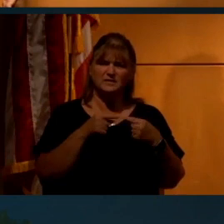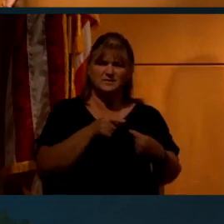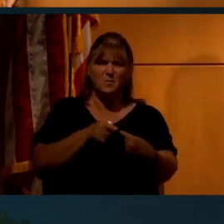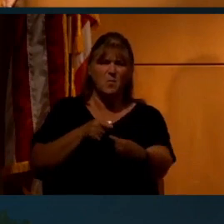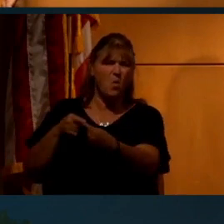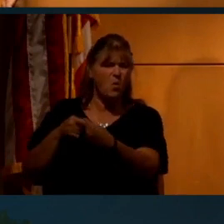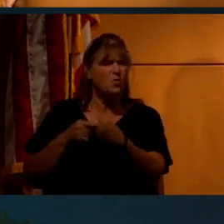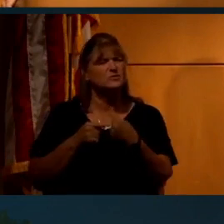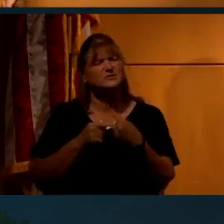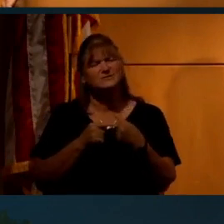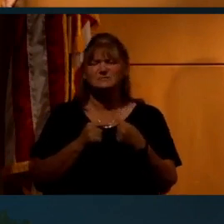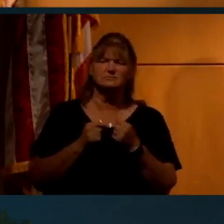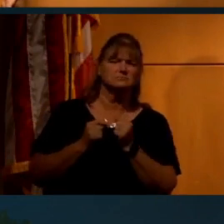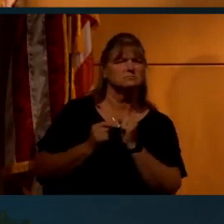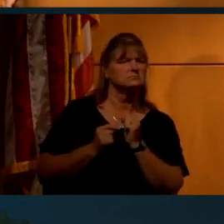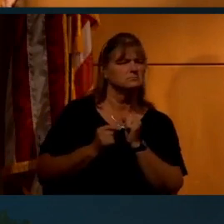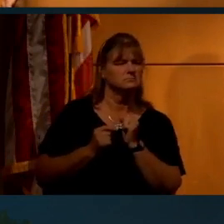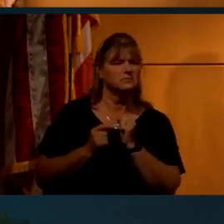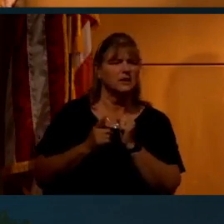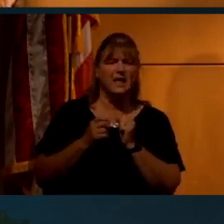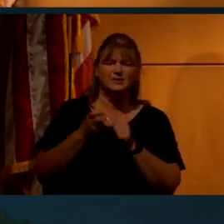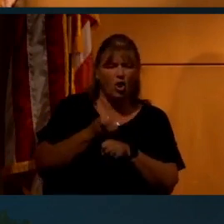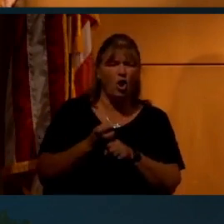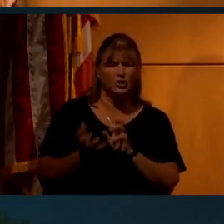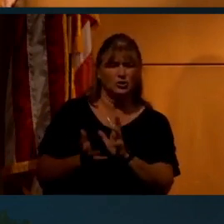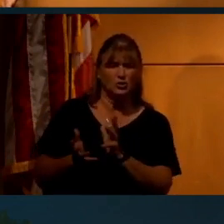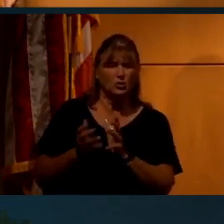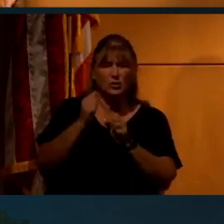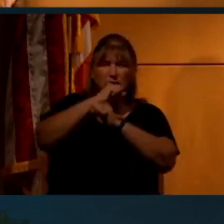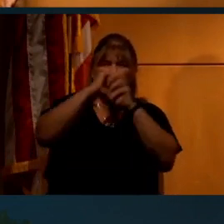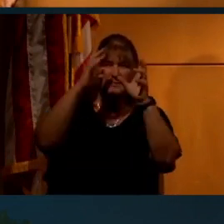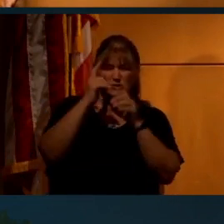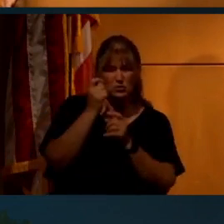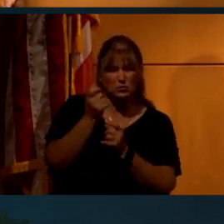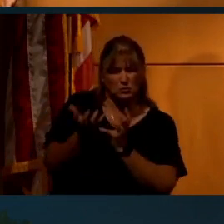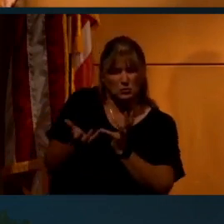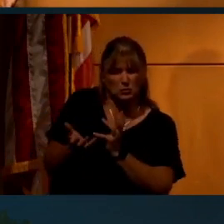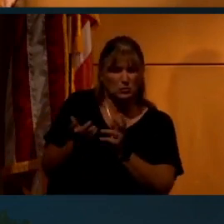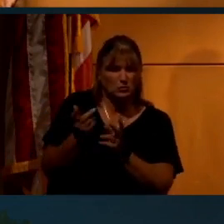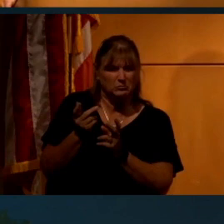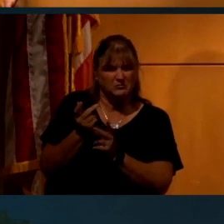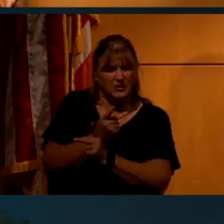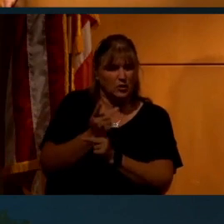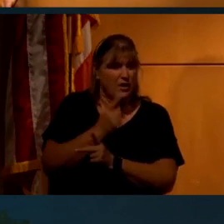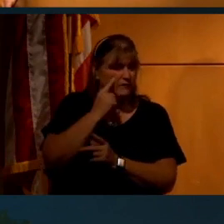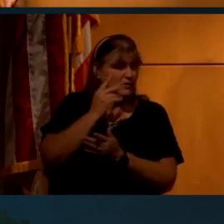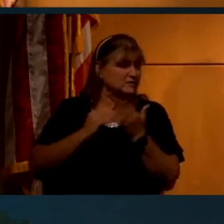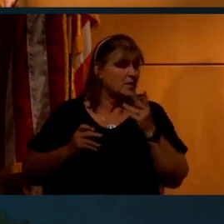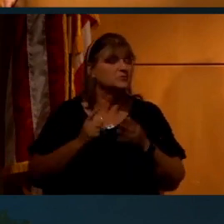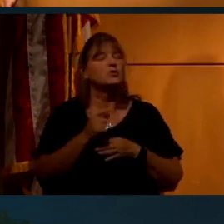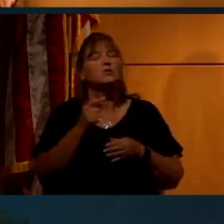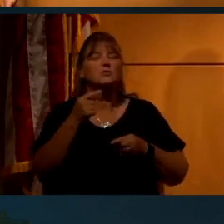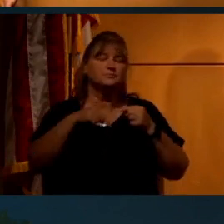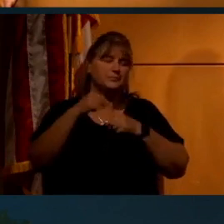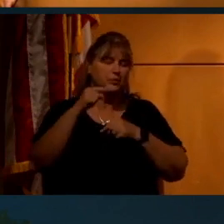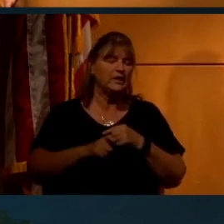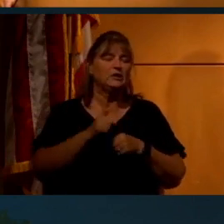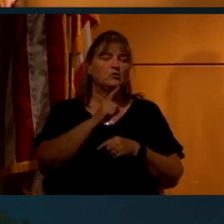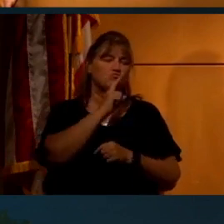can be a little bit difficult conceptually to understand for a lot of people. And so sometimes you just need to